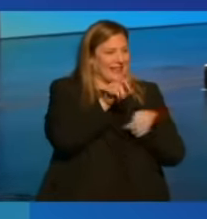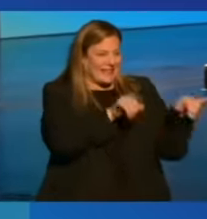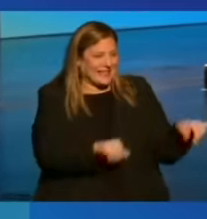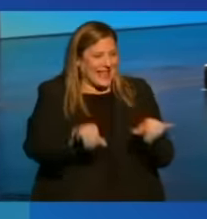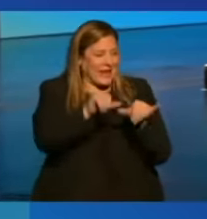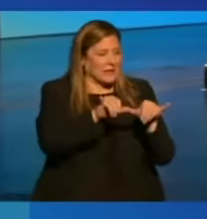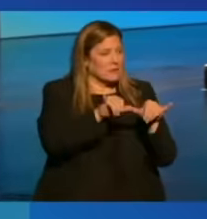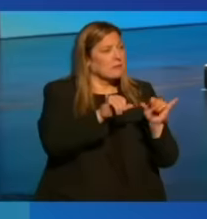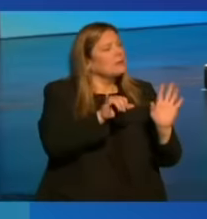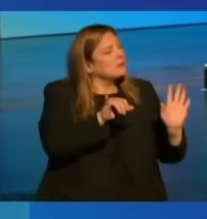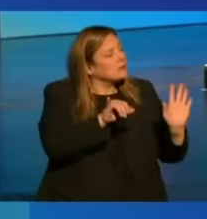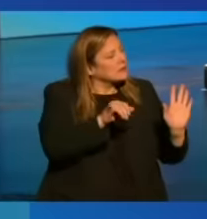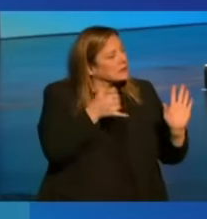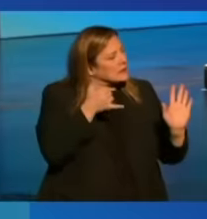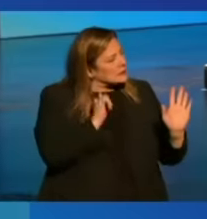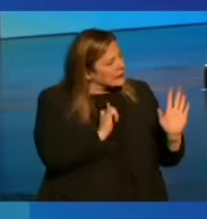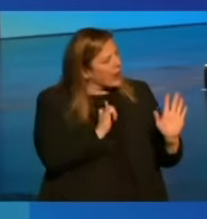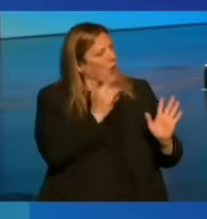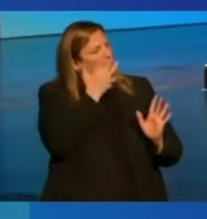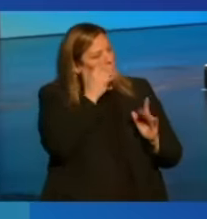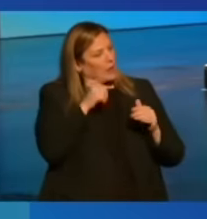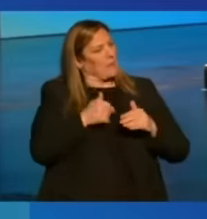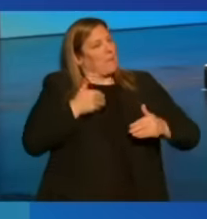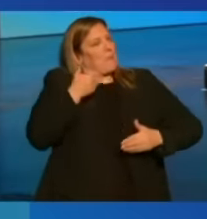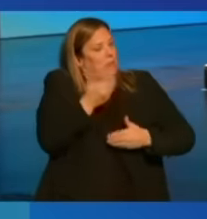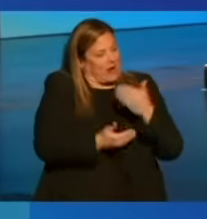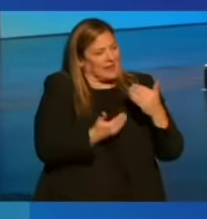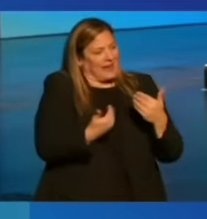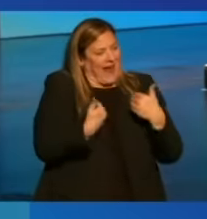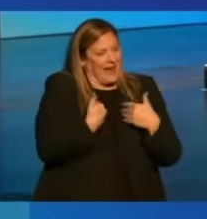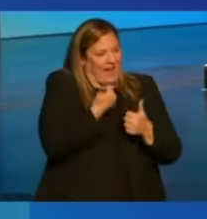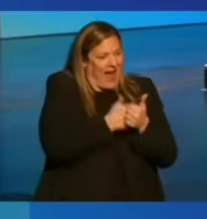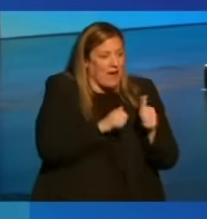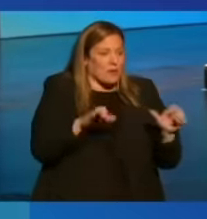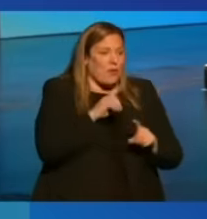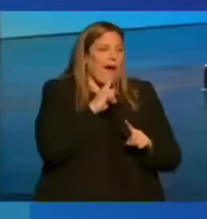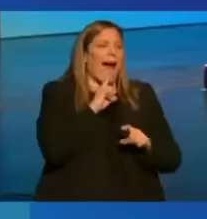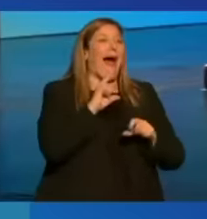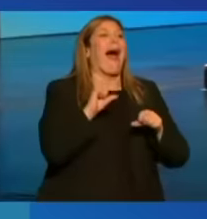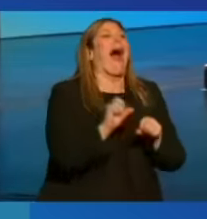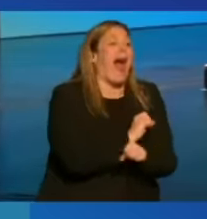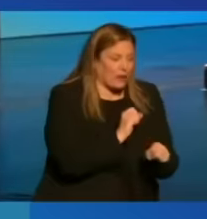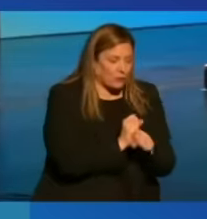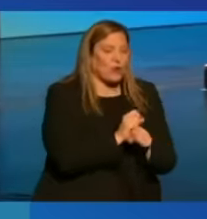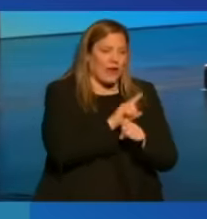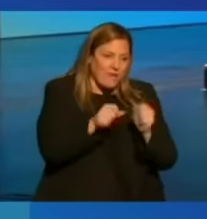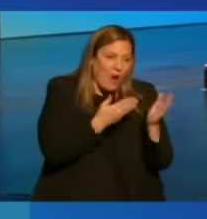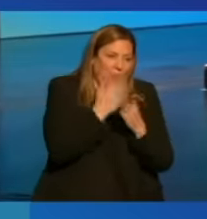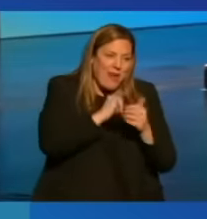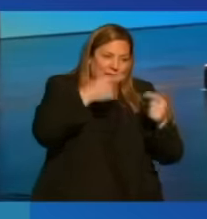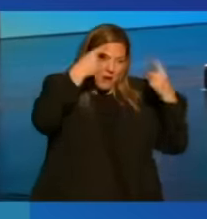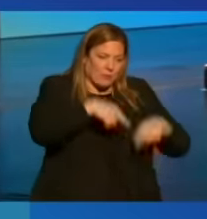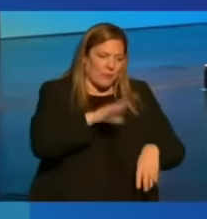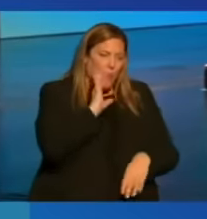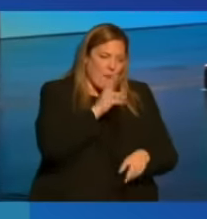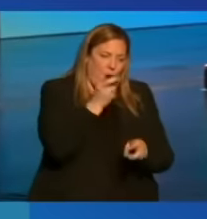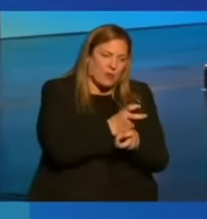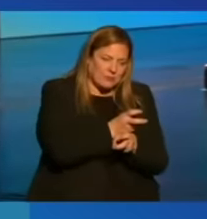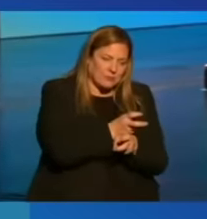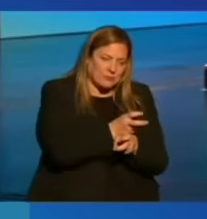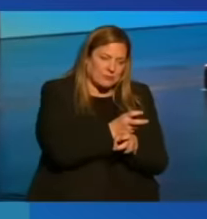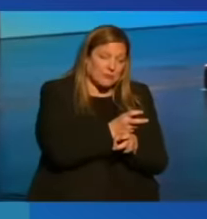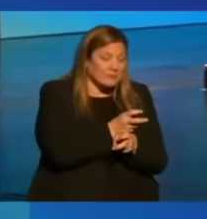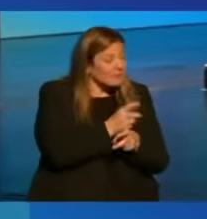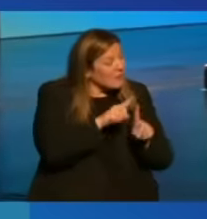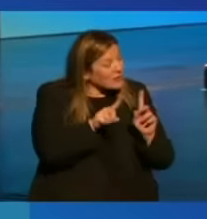And it's still early. Getting every country to actually enforce the agreement is going to be hard. But it's a